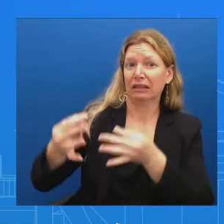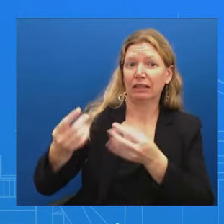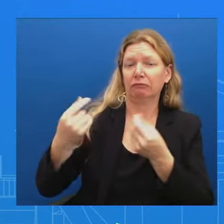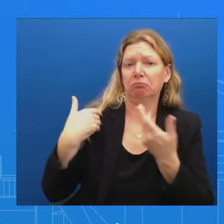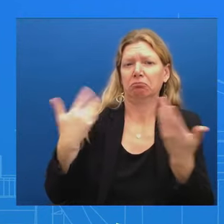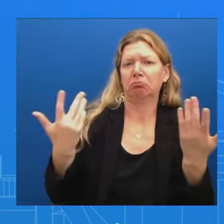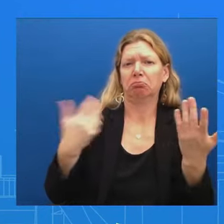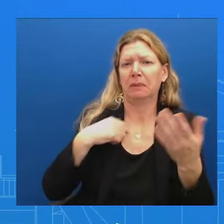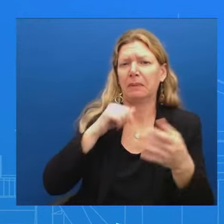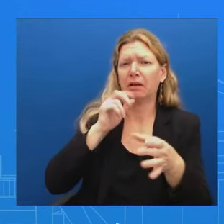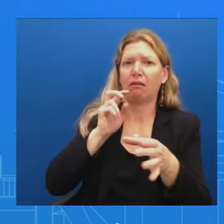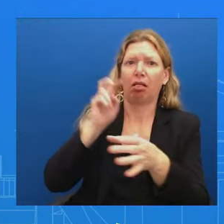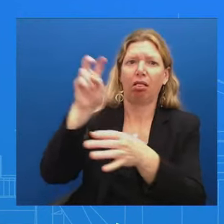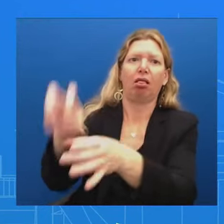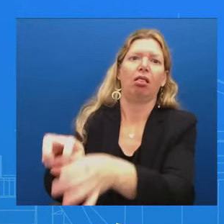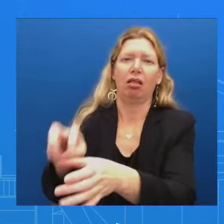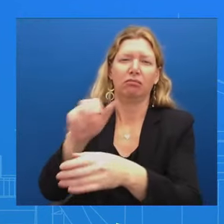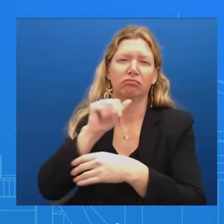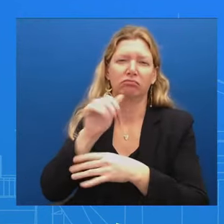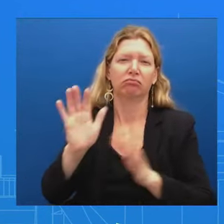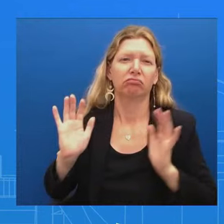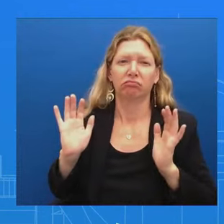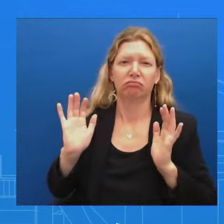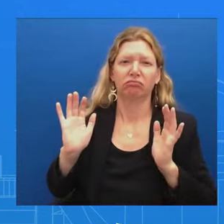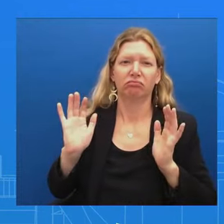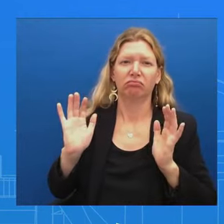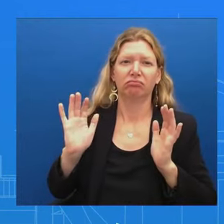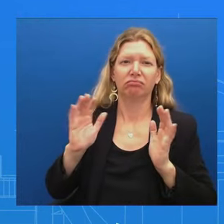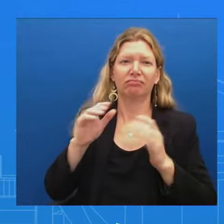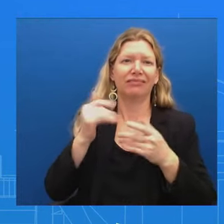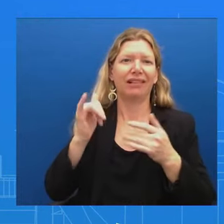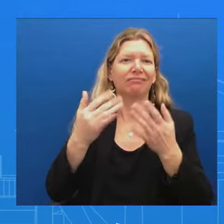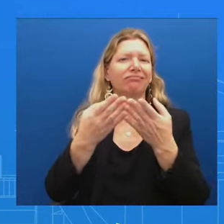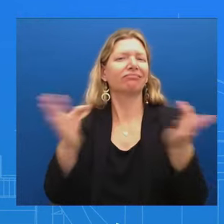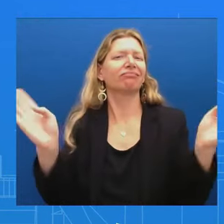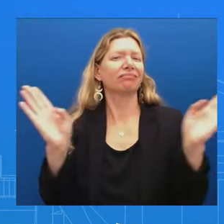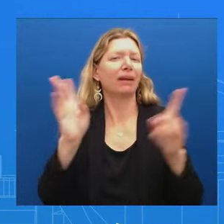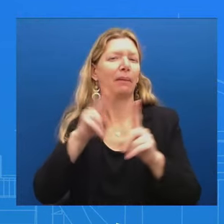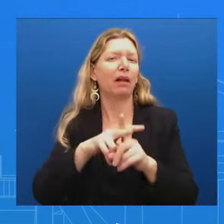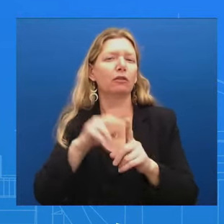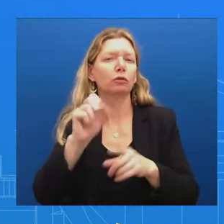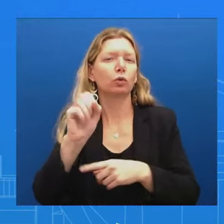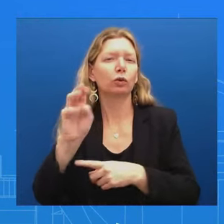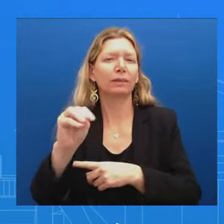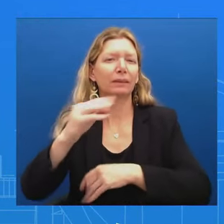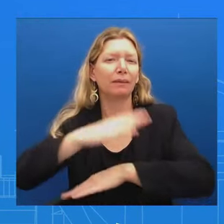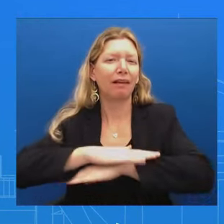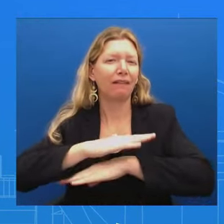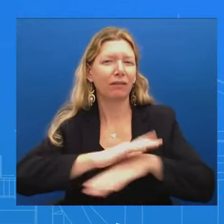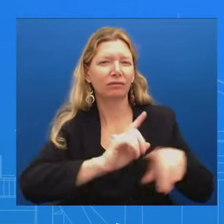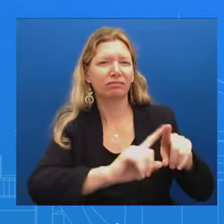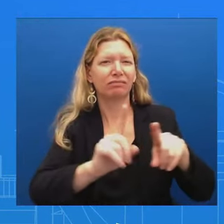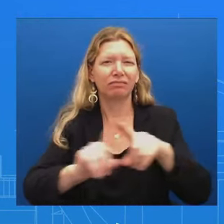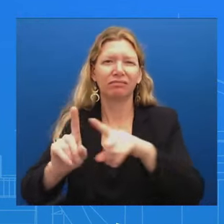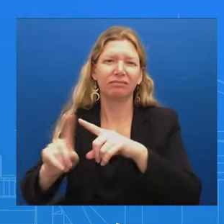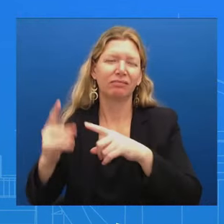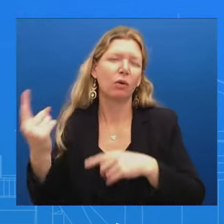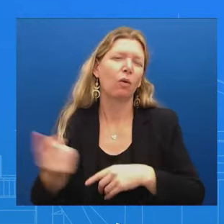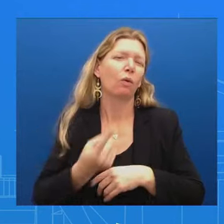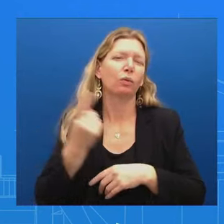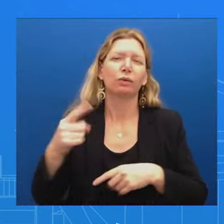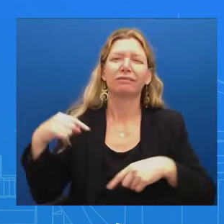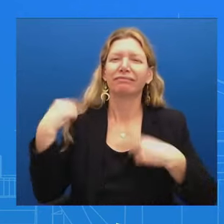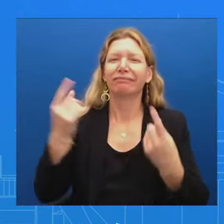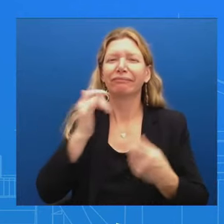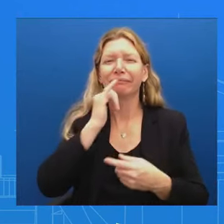there is misinformation, disinformation out there that we have to try and combat And so we've always been very clear We've always been concerned about our young